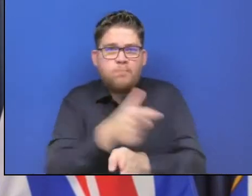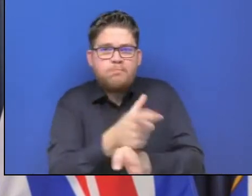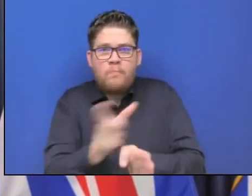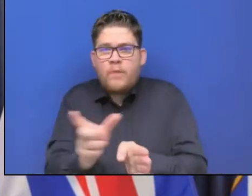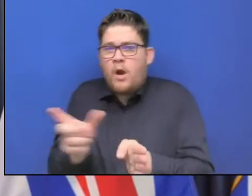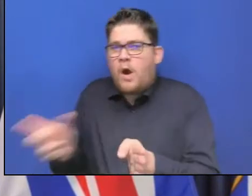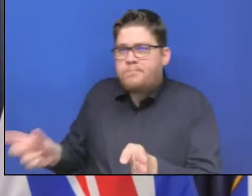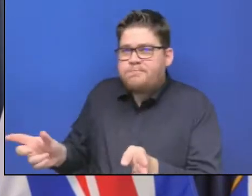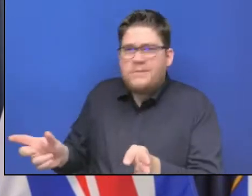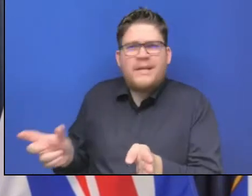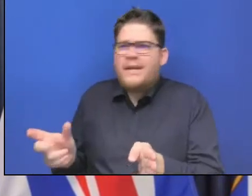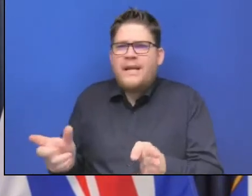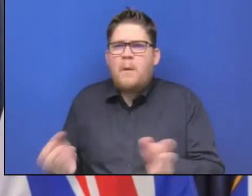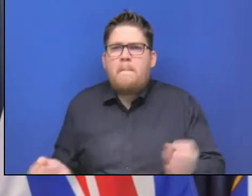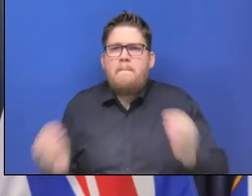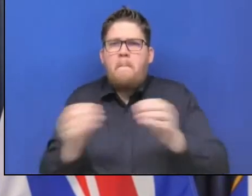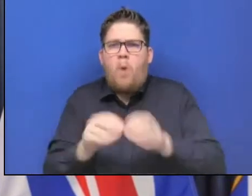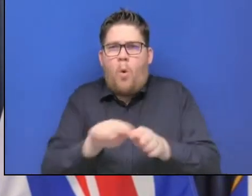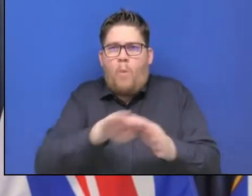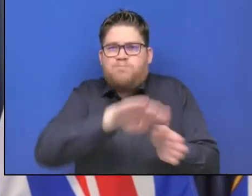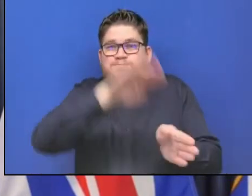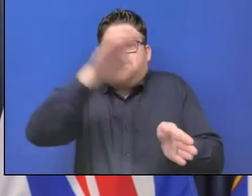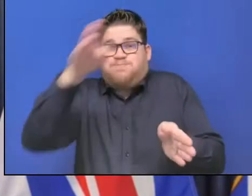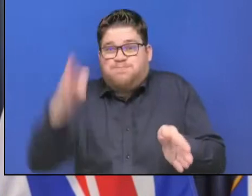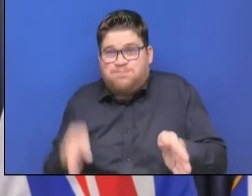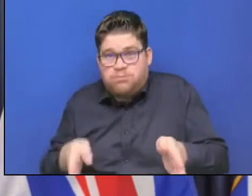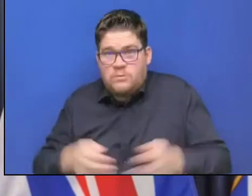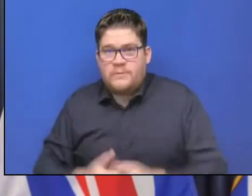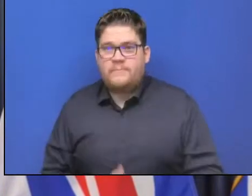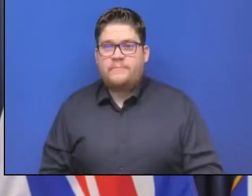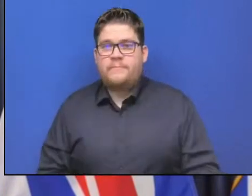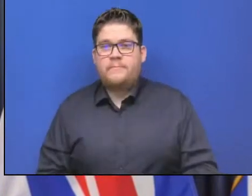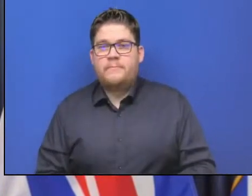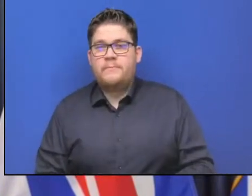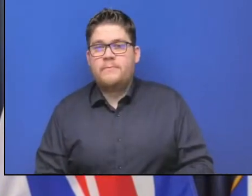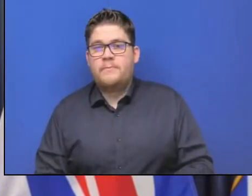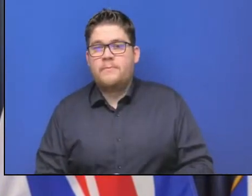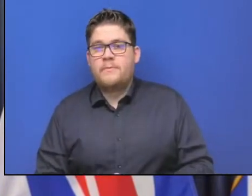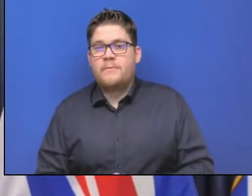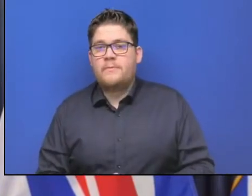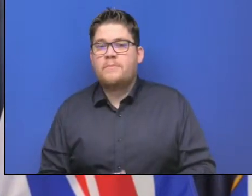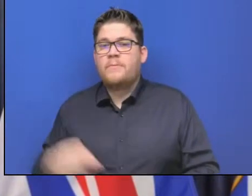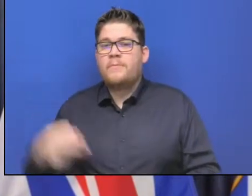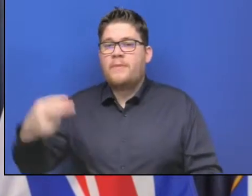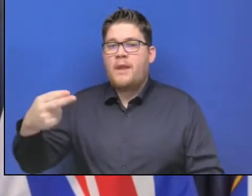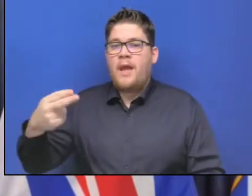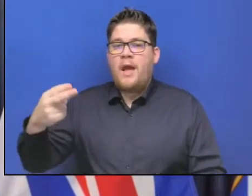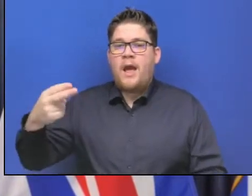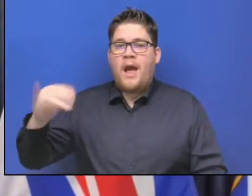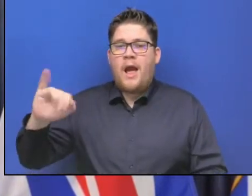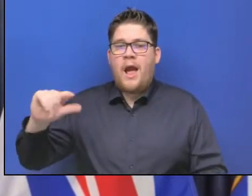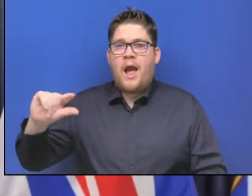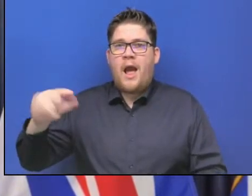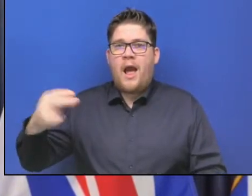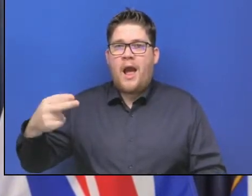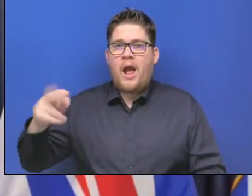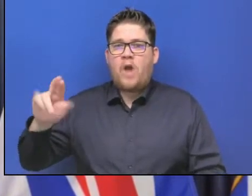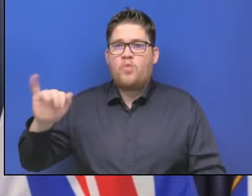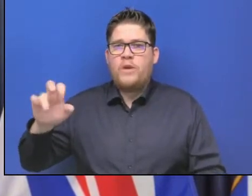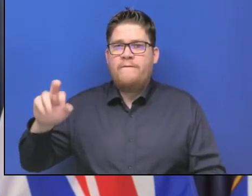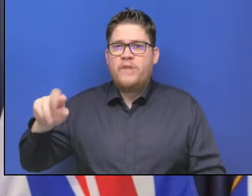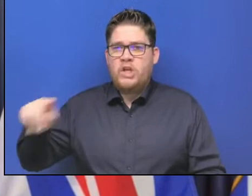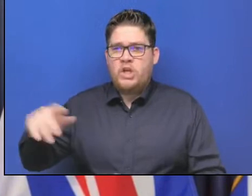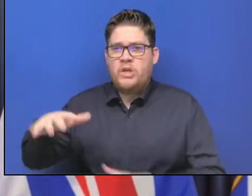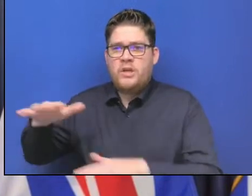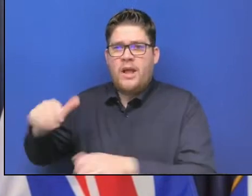Other examples can be what you saw in High River in Alberta after their catastrophic weather event where it was determined that we really need to